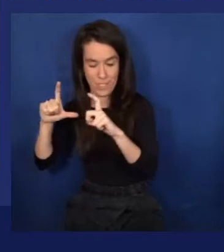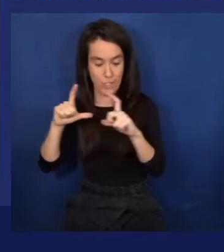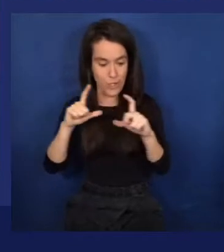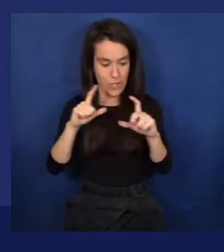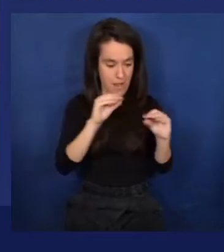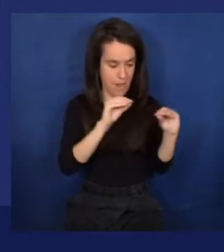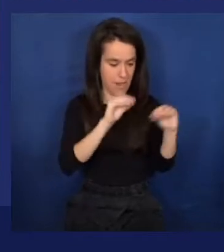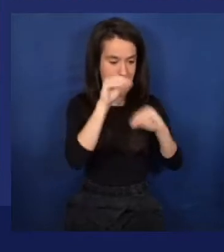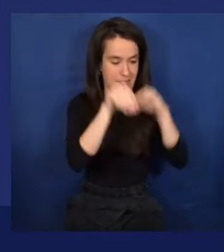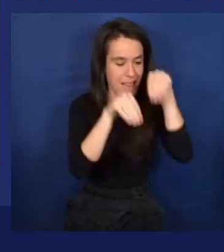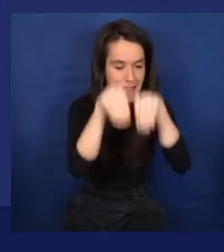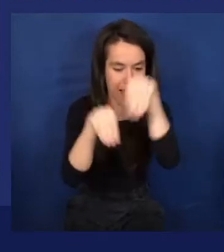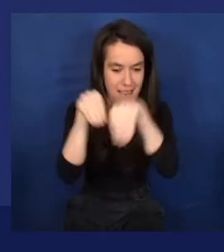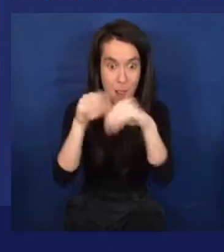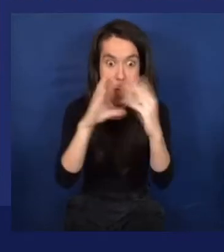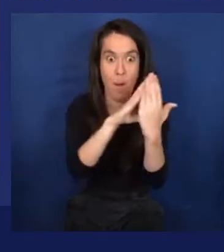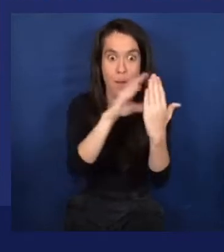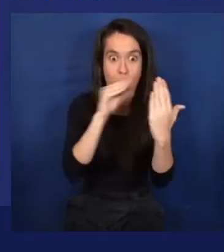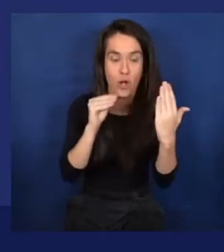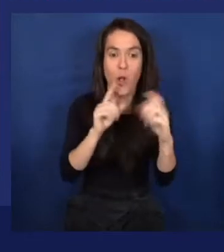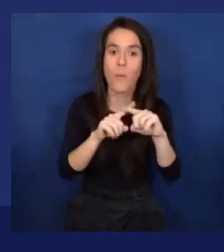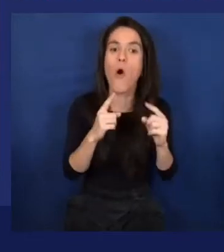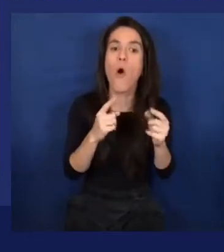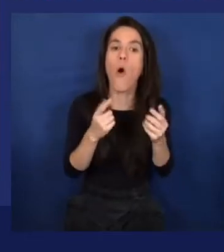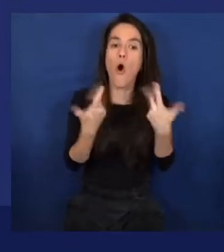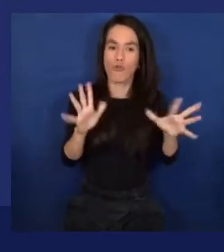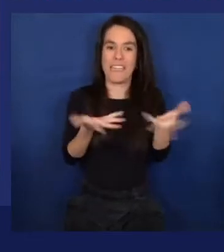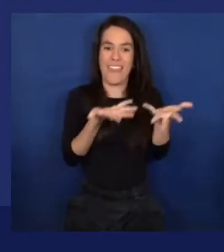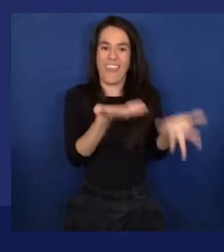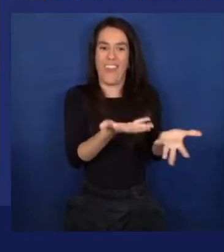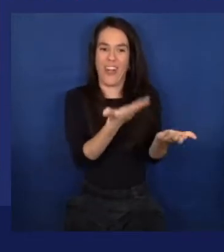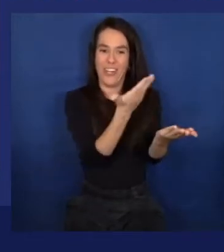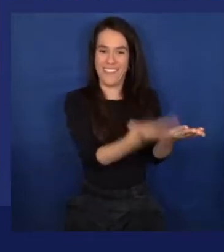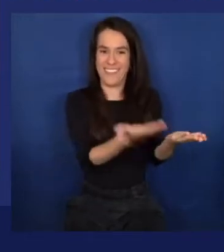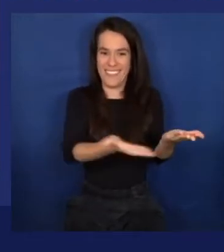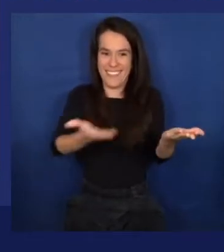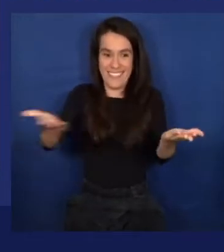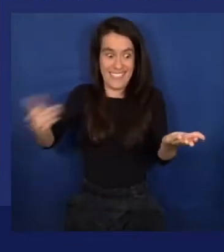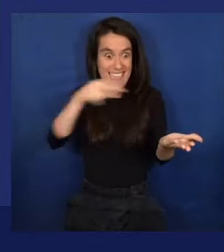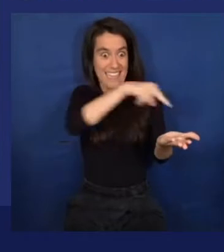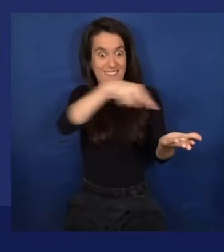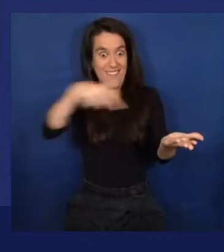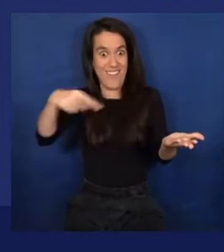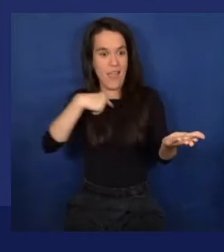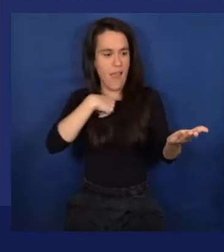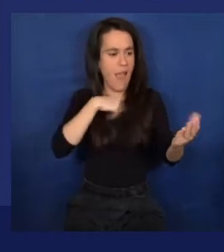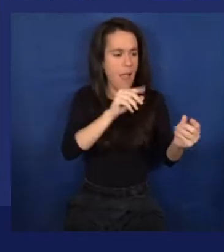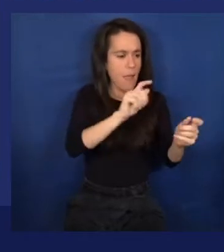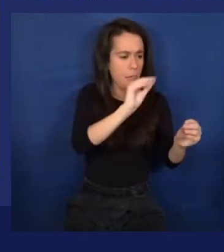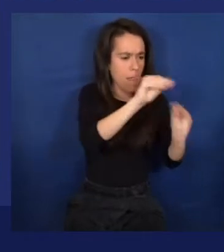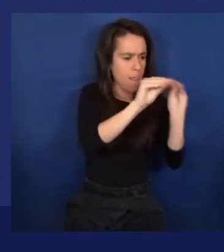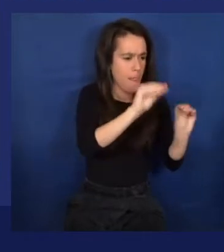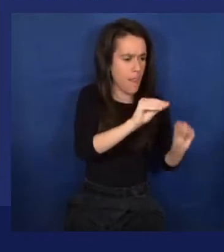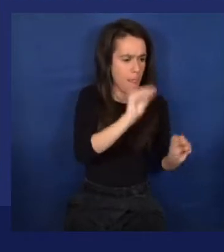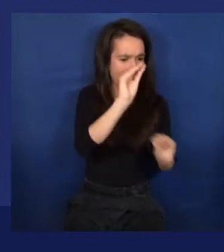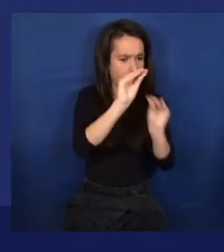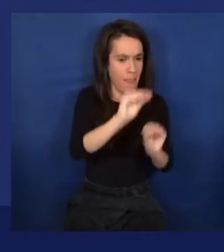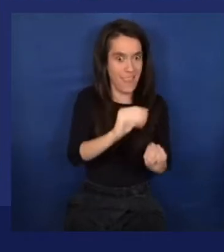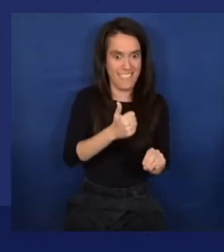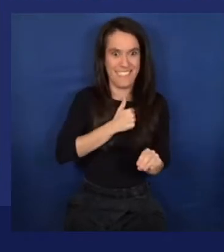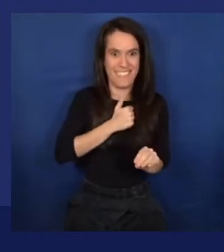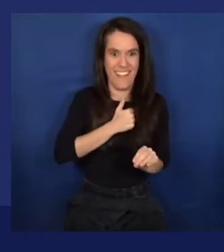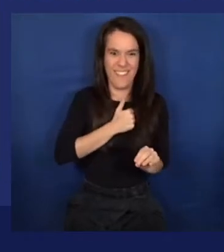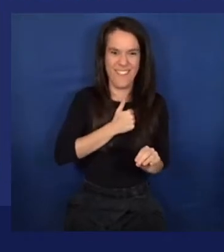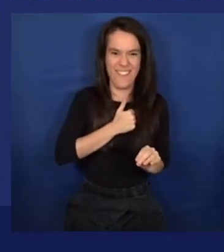but based on already pre-trained models for Microsoft and then use it. So when let's say that the